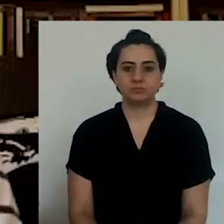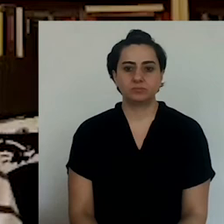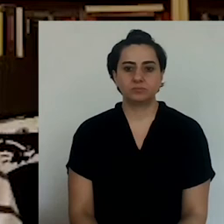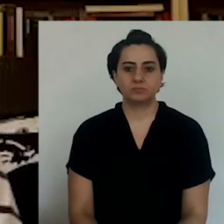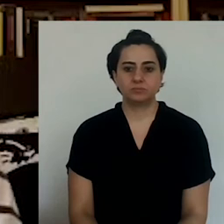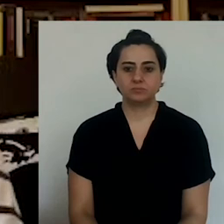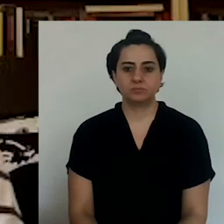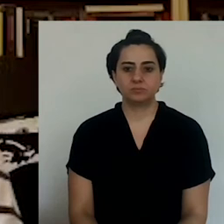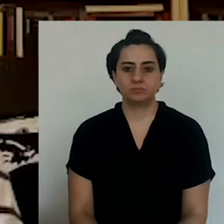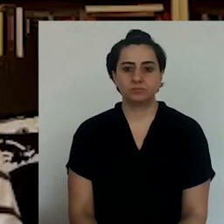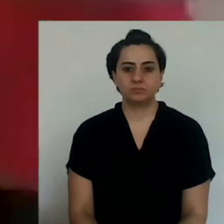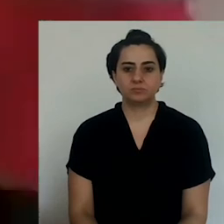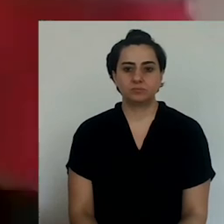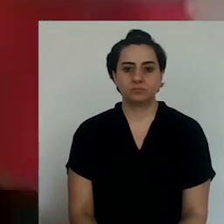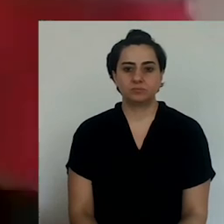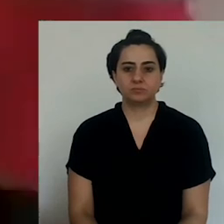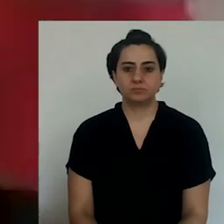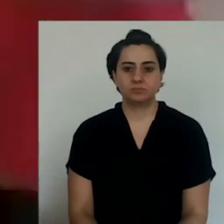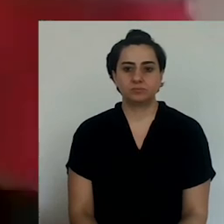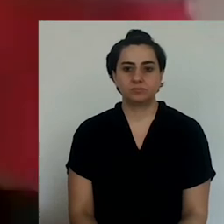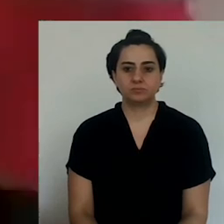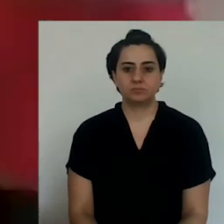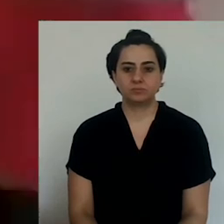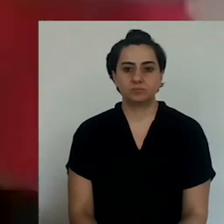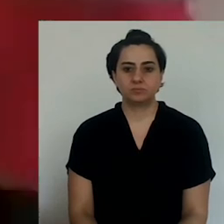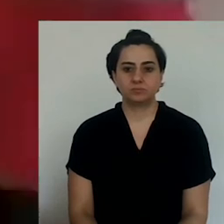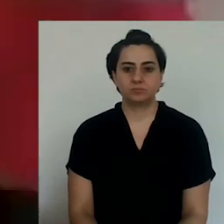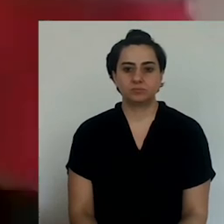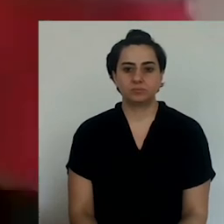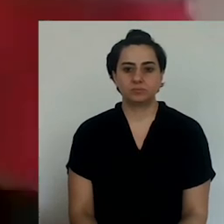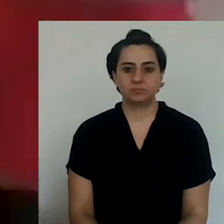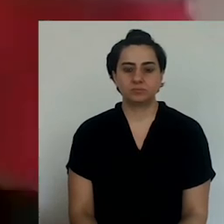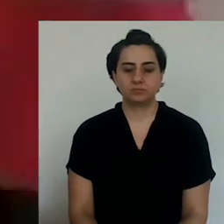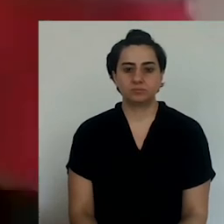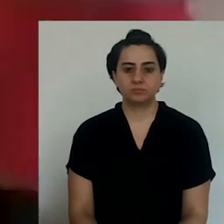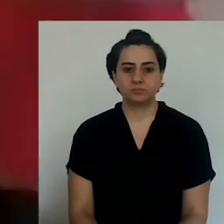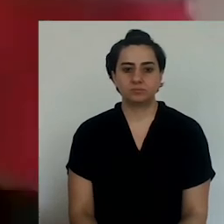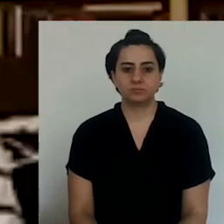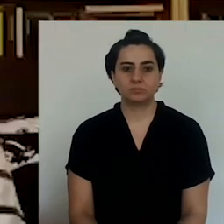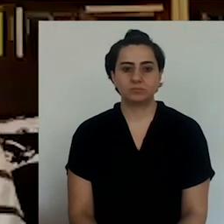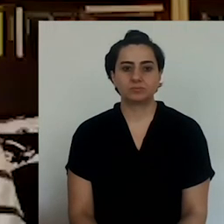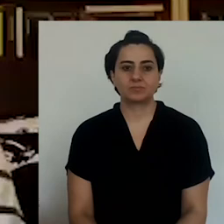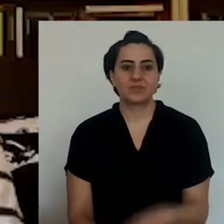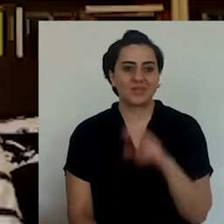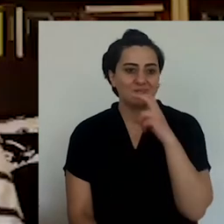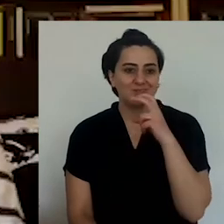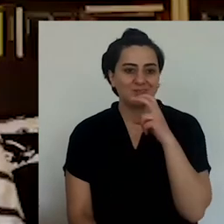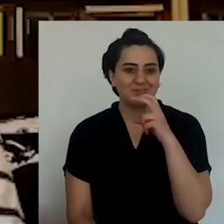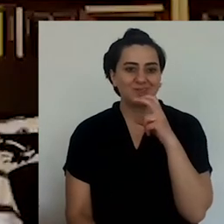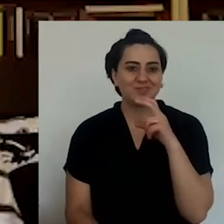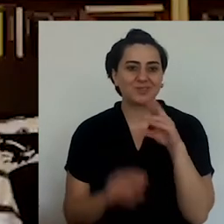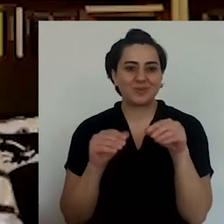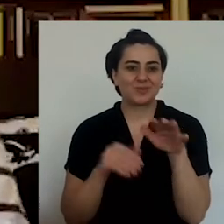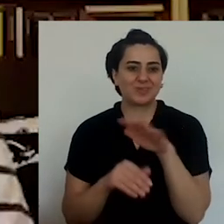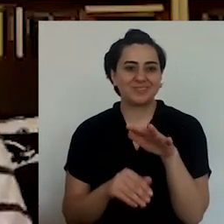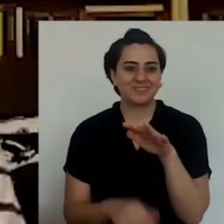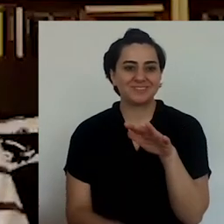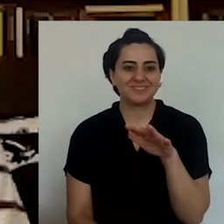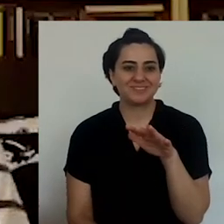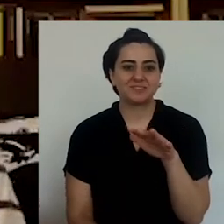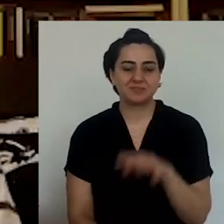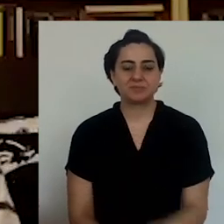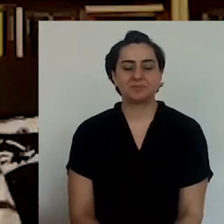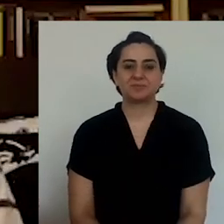this dish. If it's not too accurate, like kalecik. And